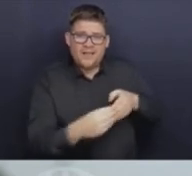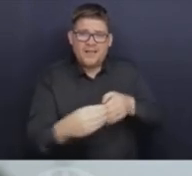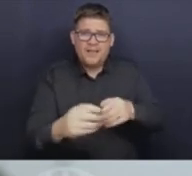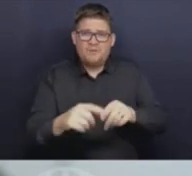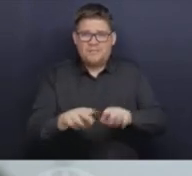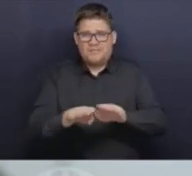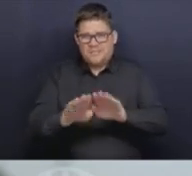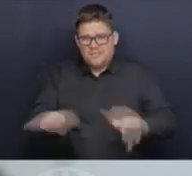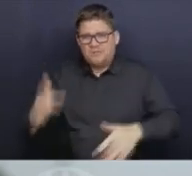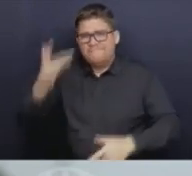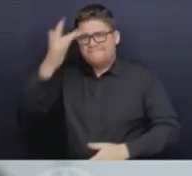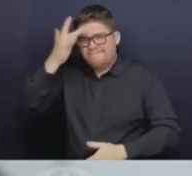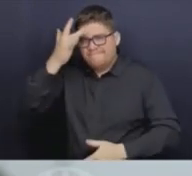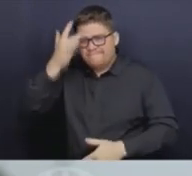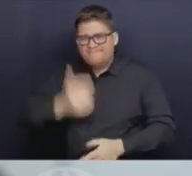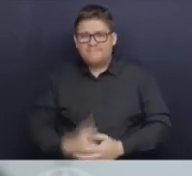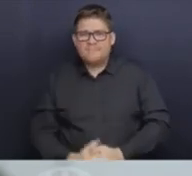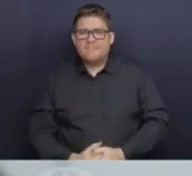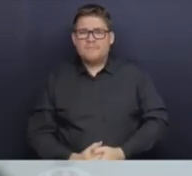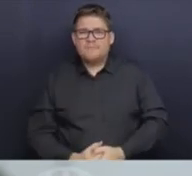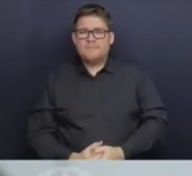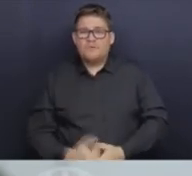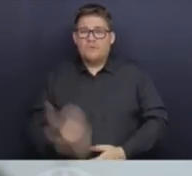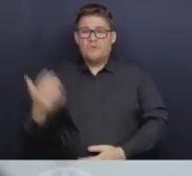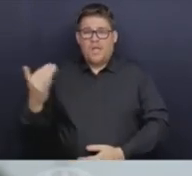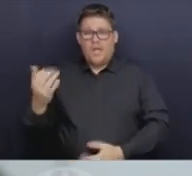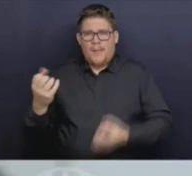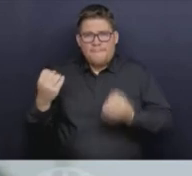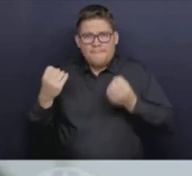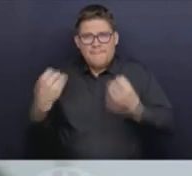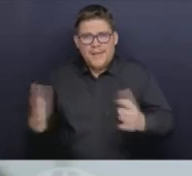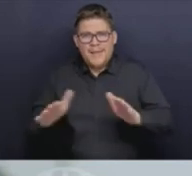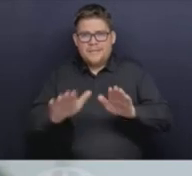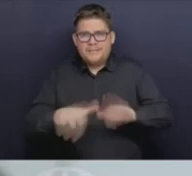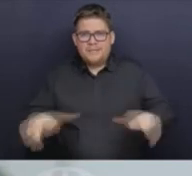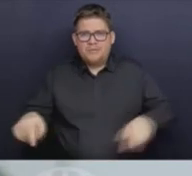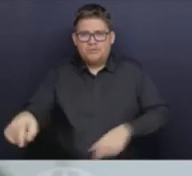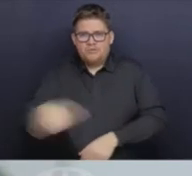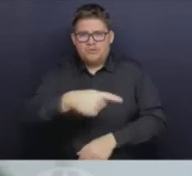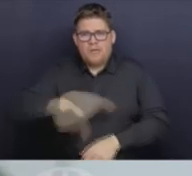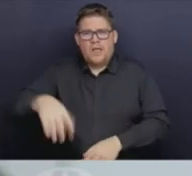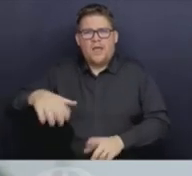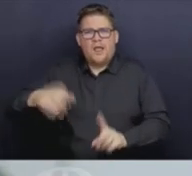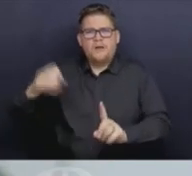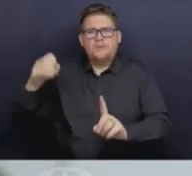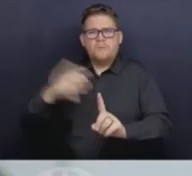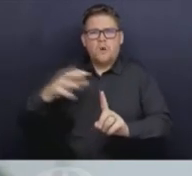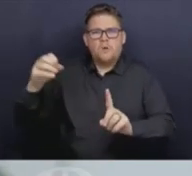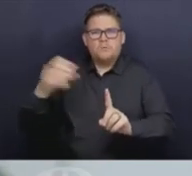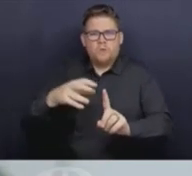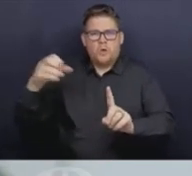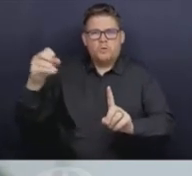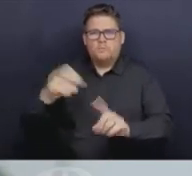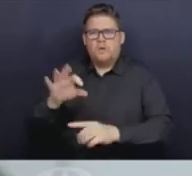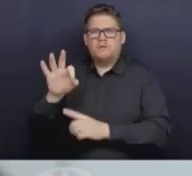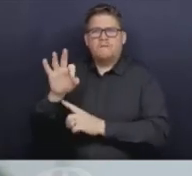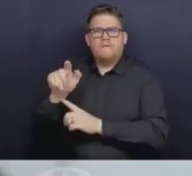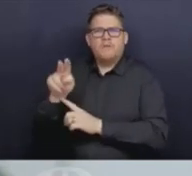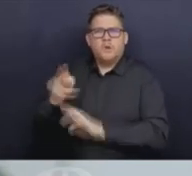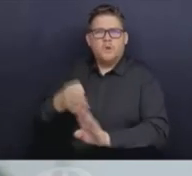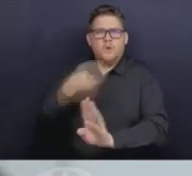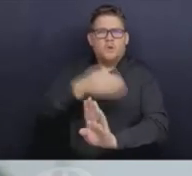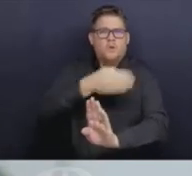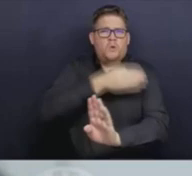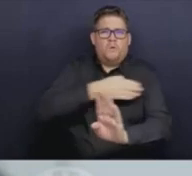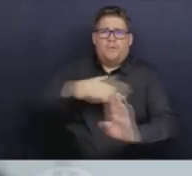cohort, several cohorts of children who were never exposed to influenza because of all the measures we had in place and particularly the